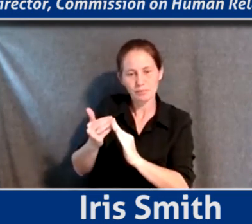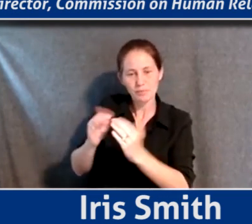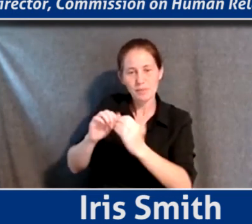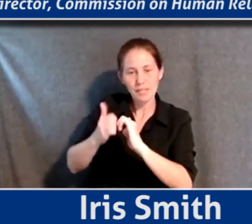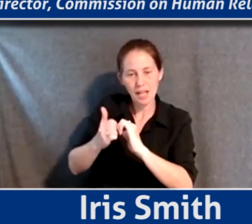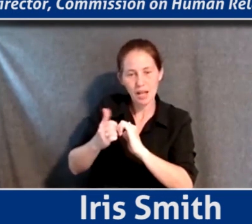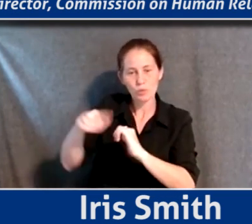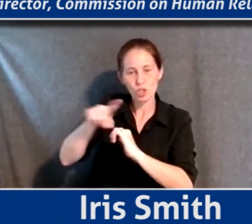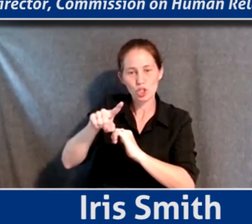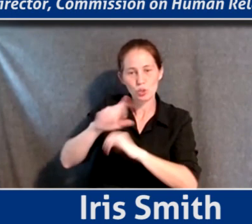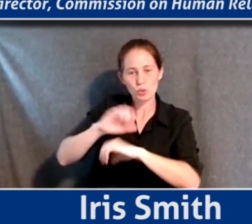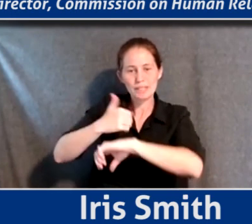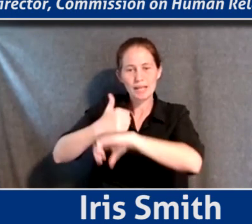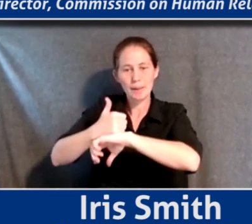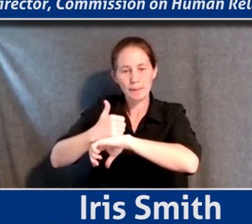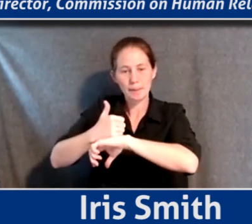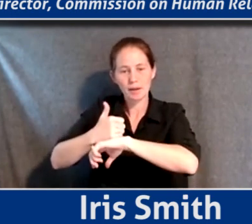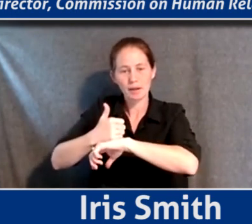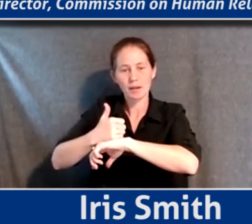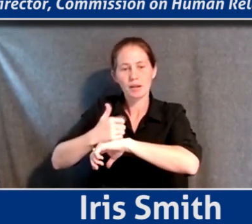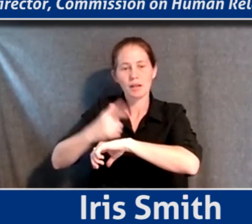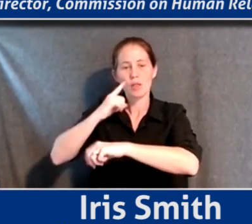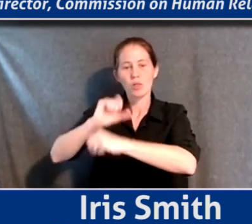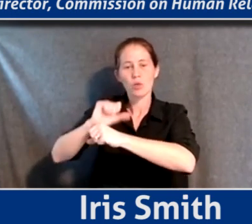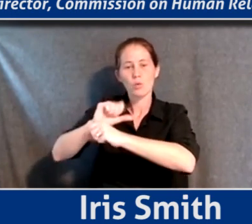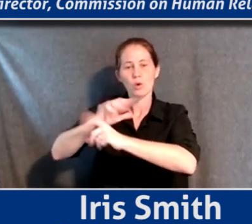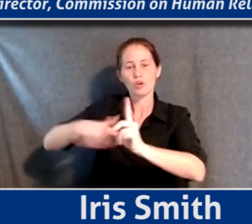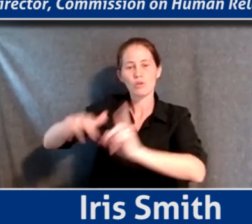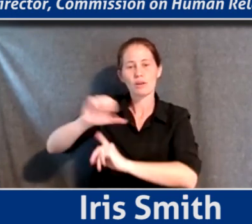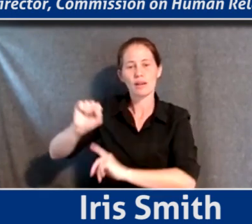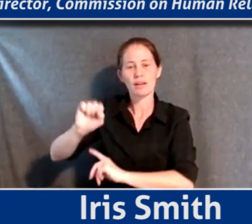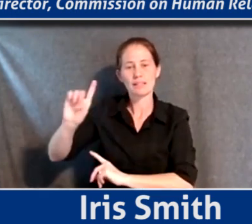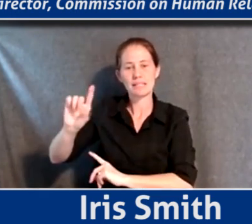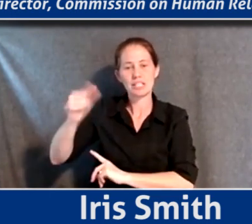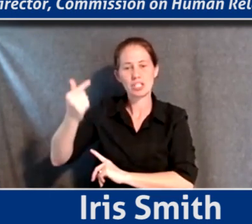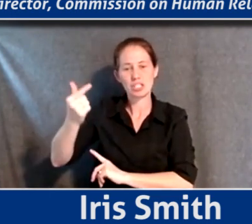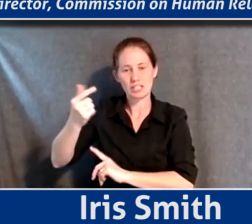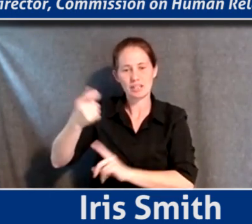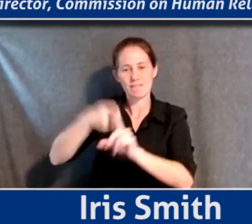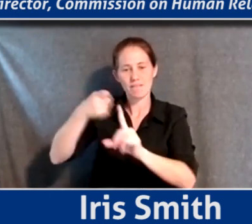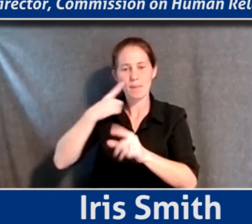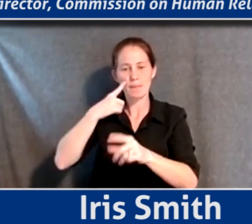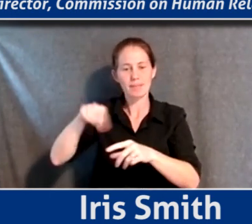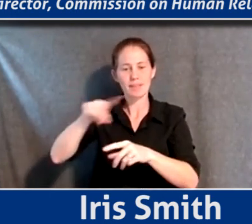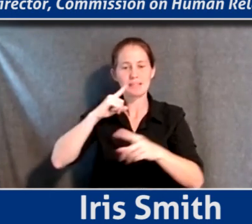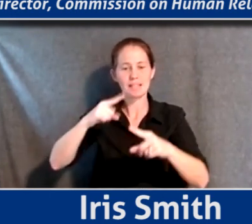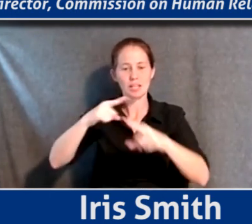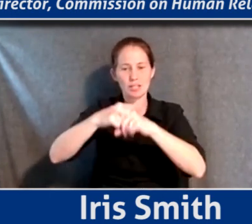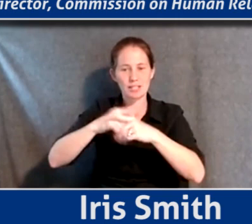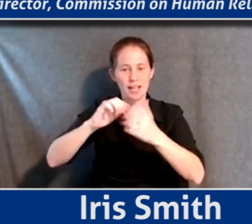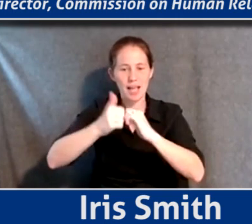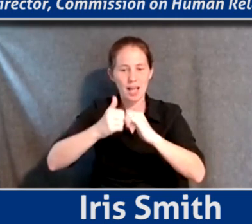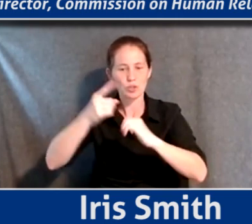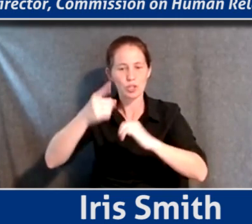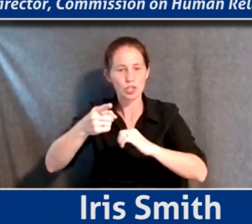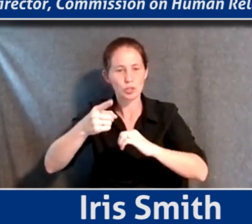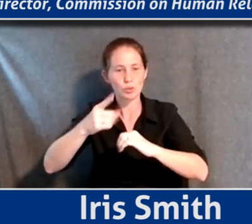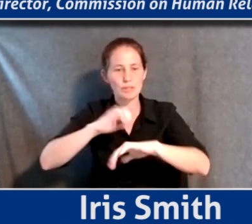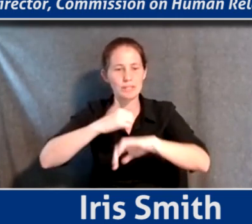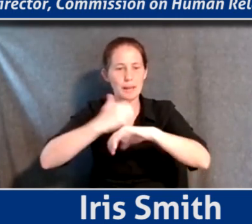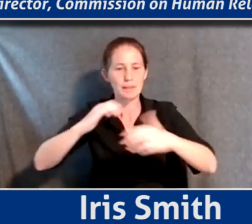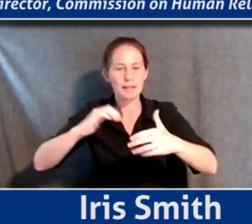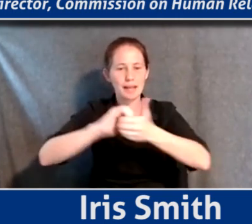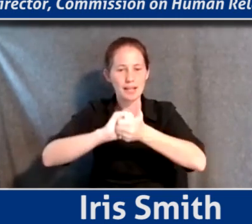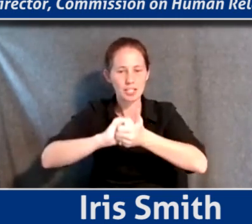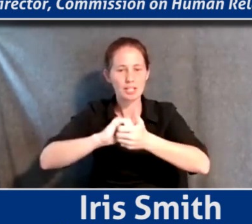would you frame what the work around the SDGs given these intersections? Like, how would you, how would you make the, the connection